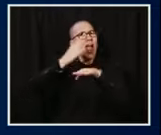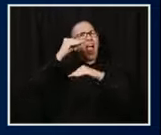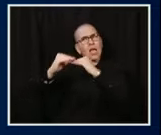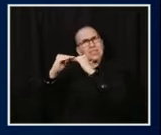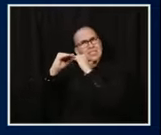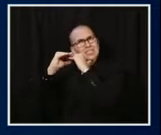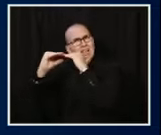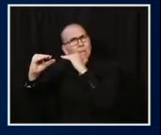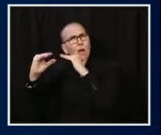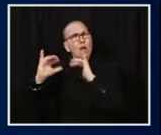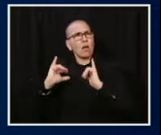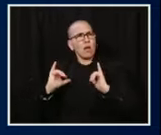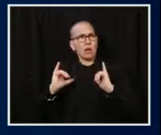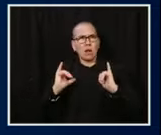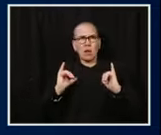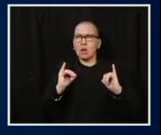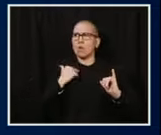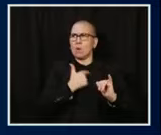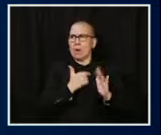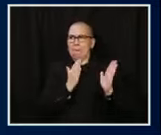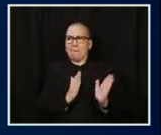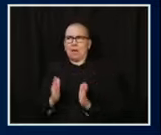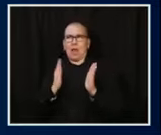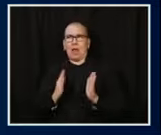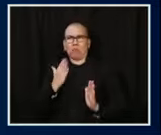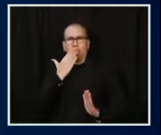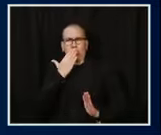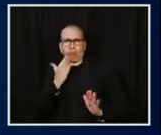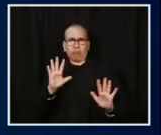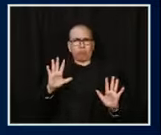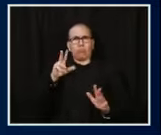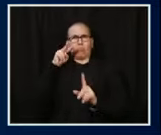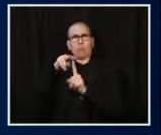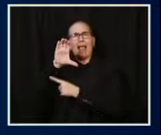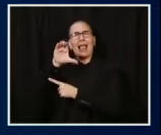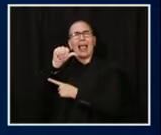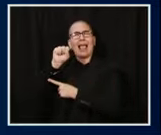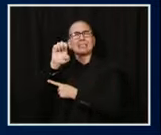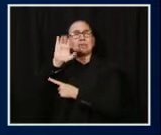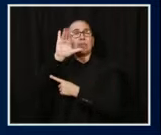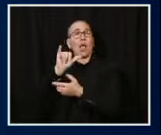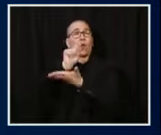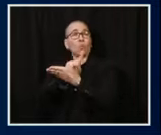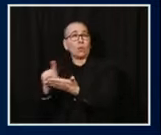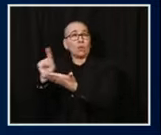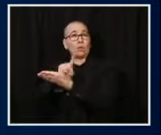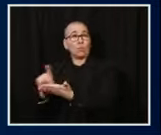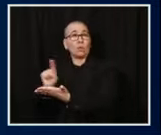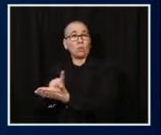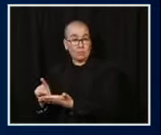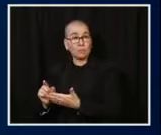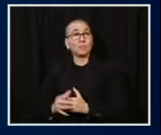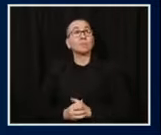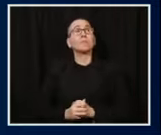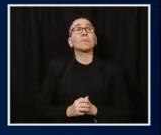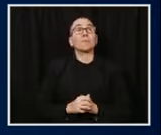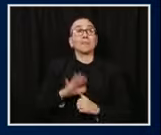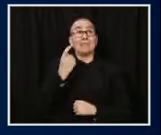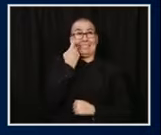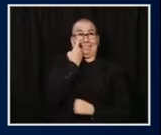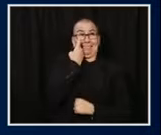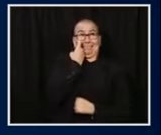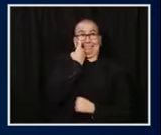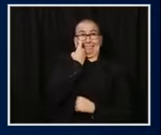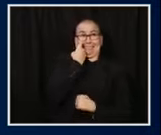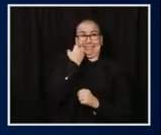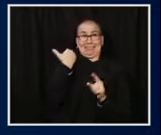walls aren't sufficient if the waters rise high enough. And in recent weeks, we've been talking about exactly that, the dramatic